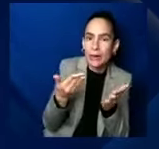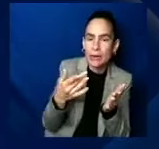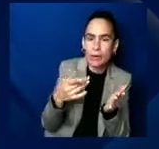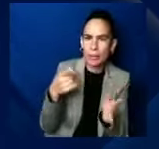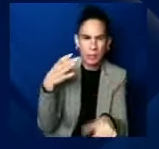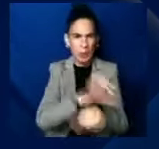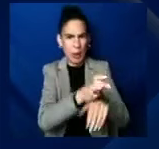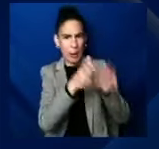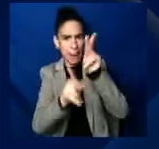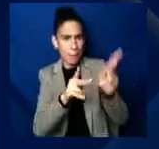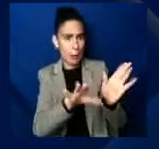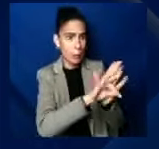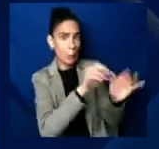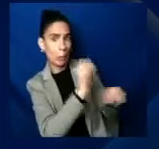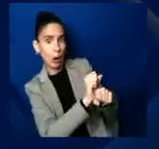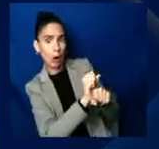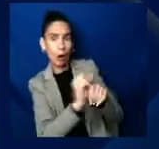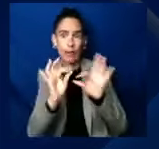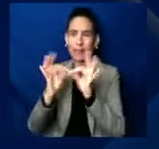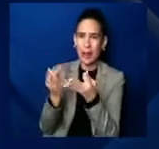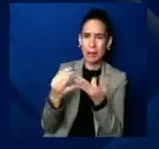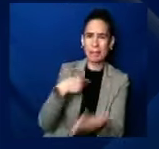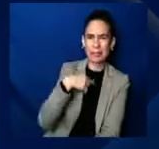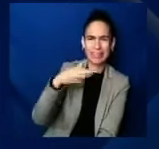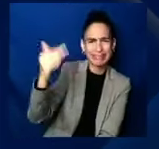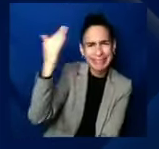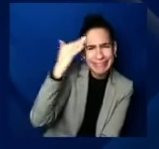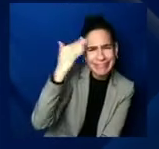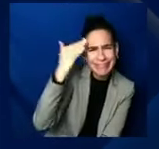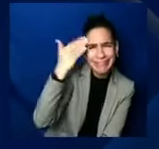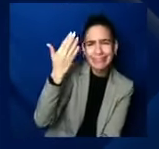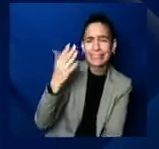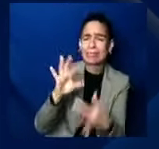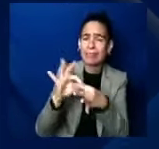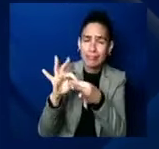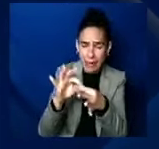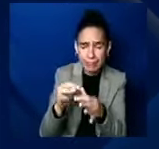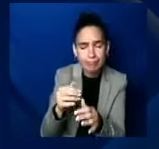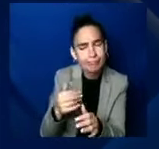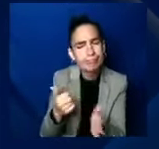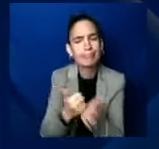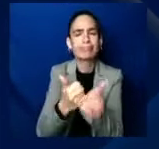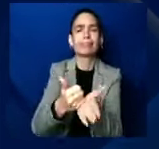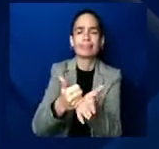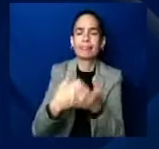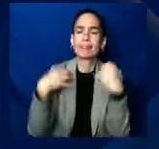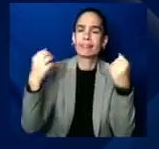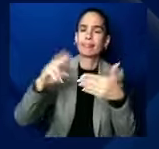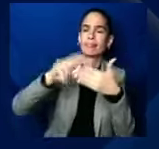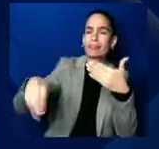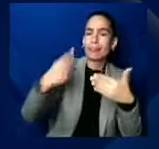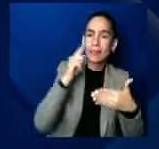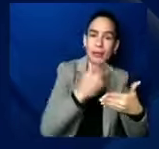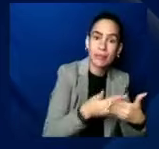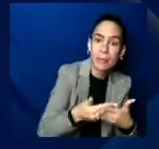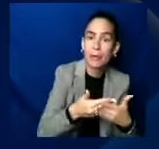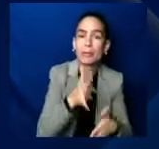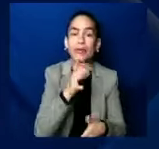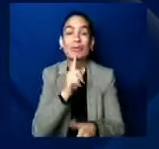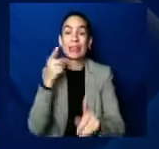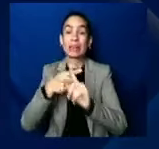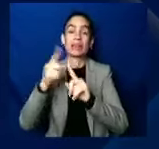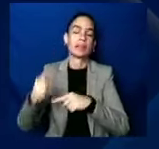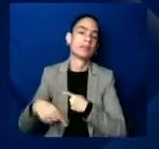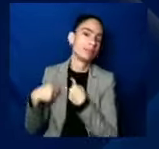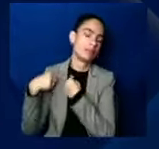better health outcomes for the child, for the mother. It is, it is absolutely long overdue. And, and the thing I also just need to touch on too,